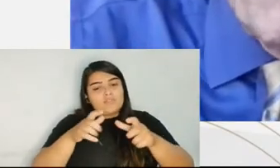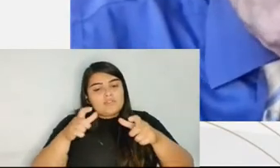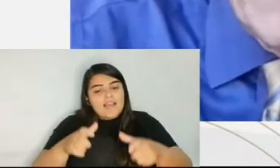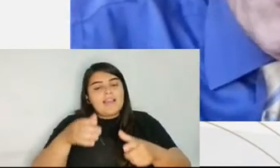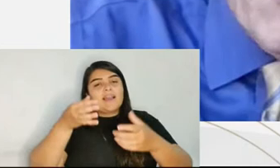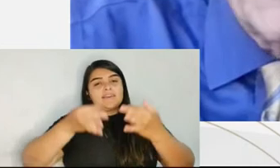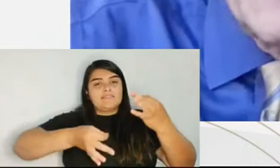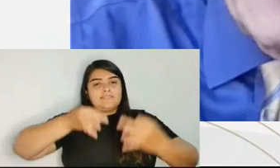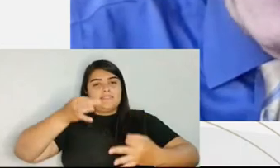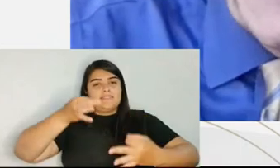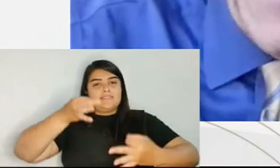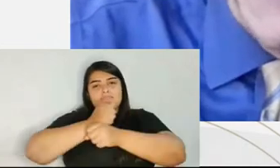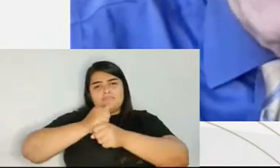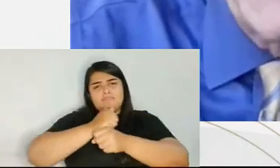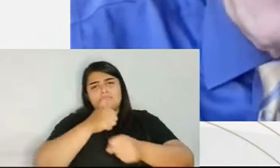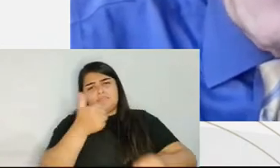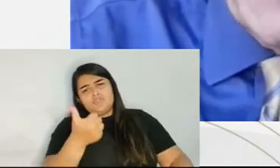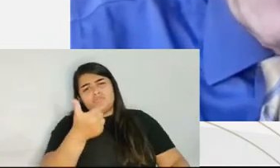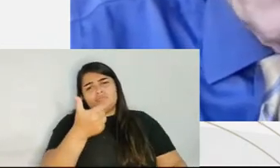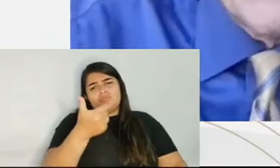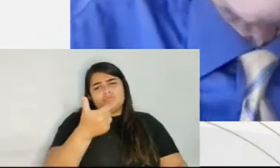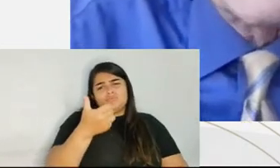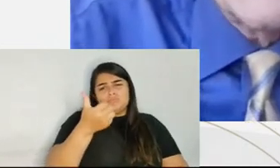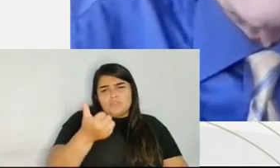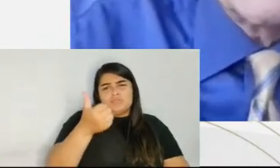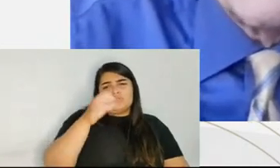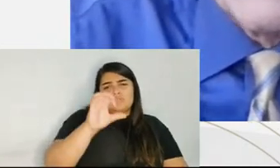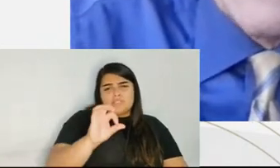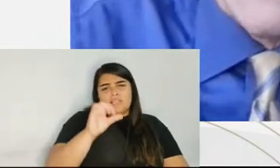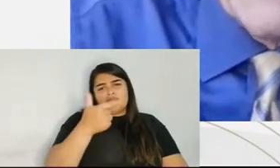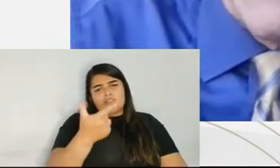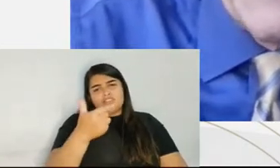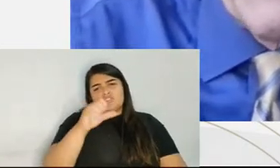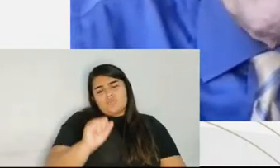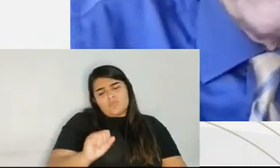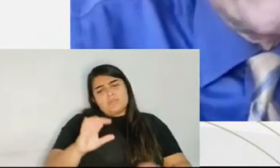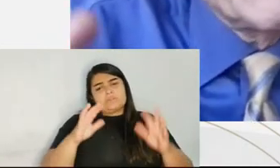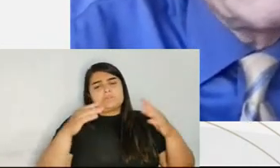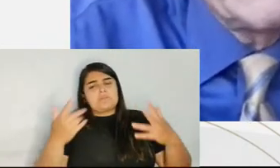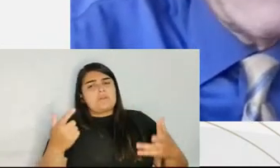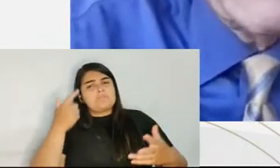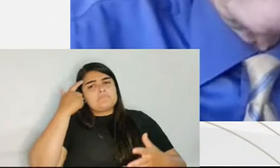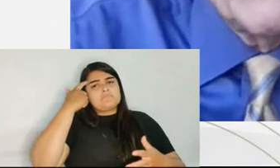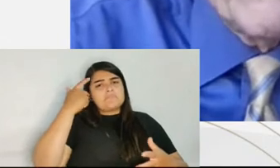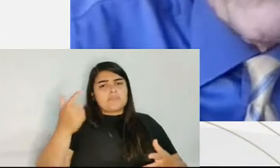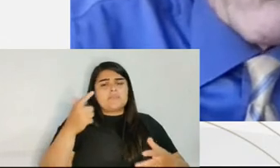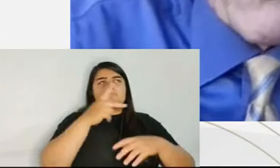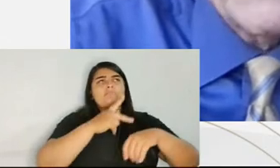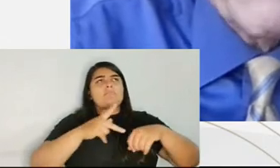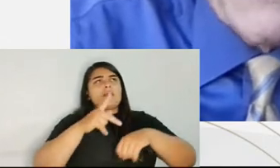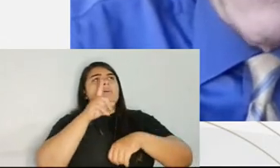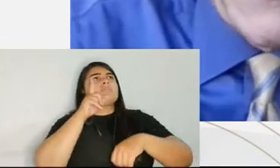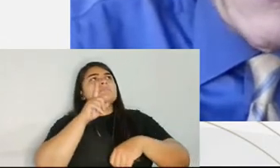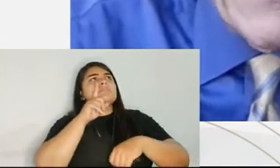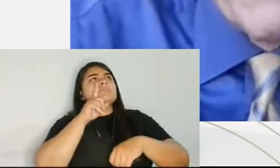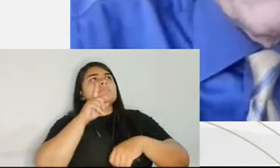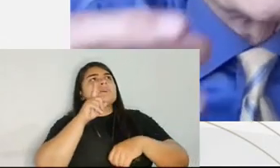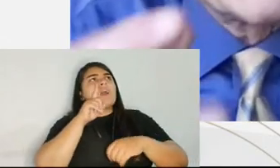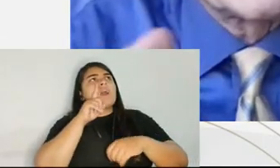we are today. And in the United States today, plea bargaining takes two forms.